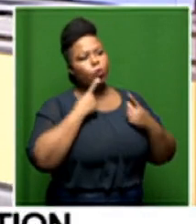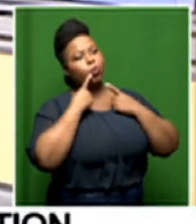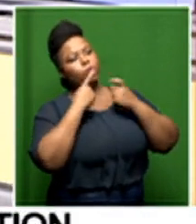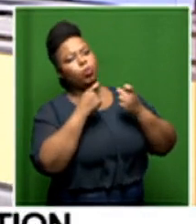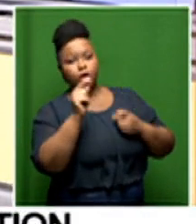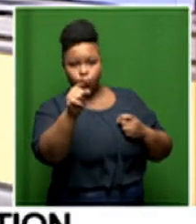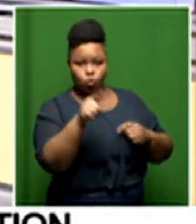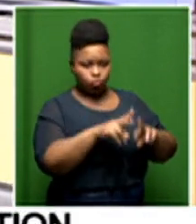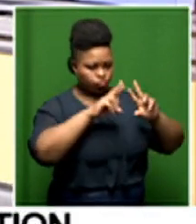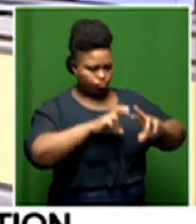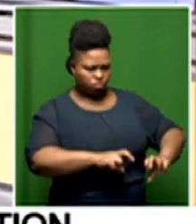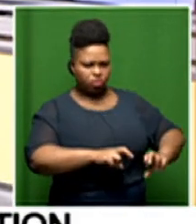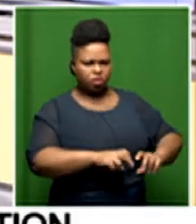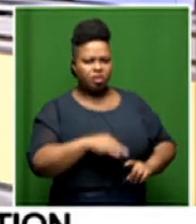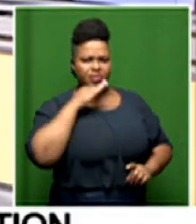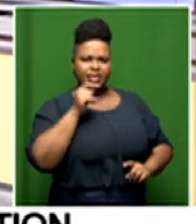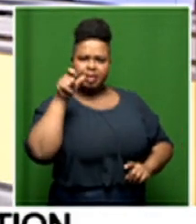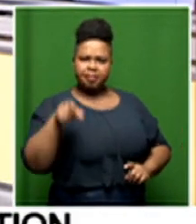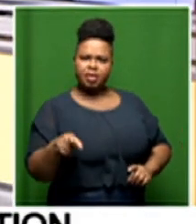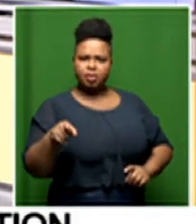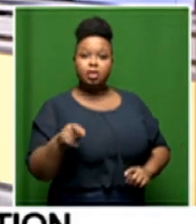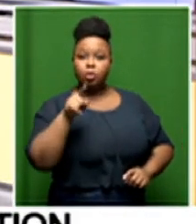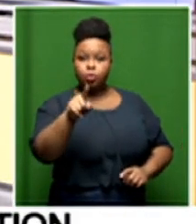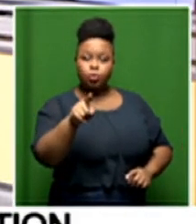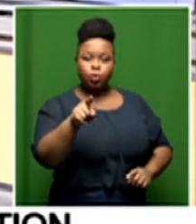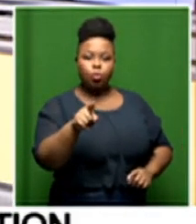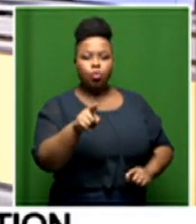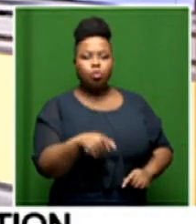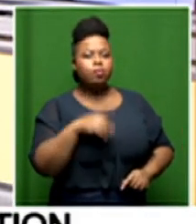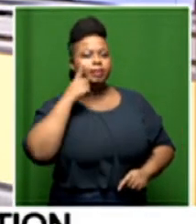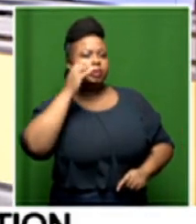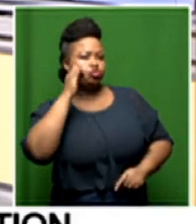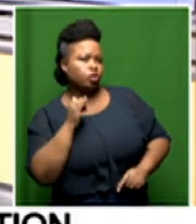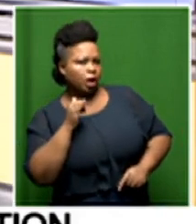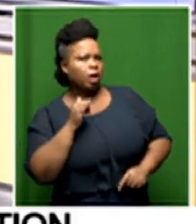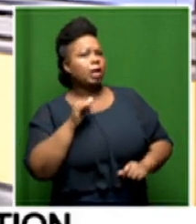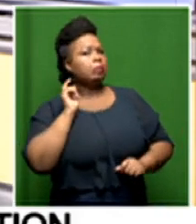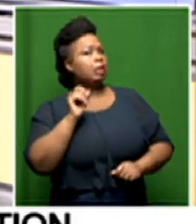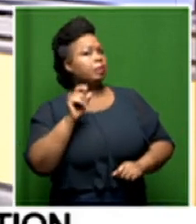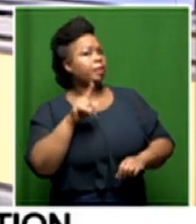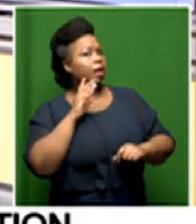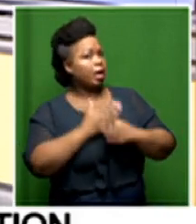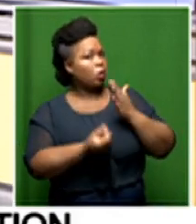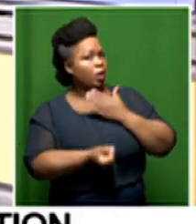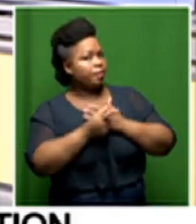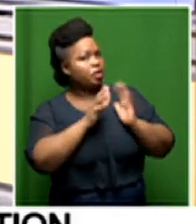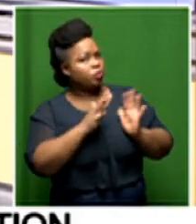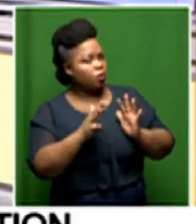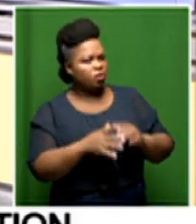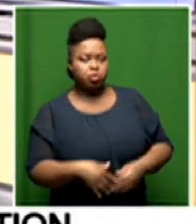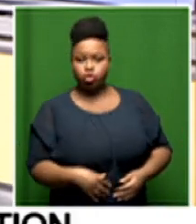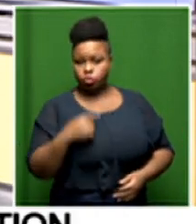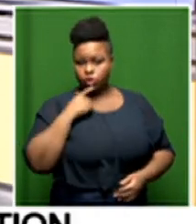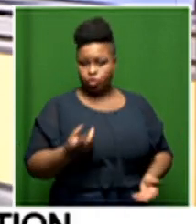investigate the complaint the person that you then have to go and verify that incident with can they just say